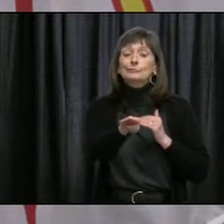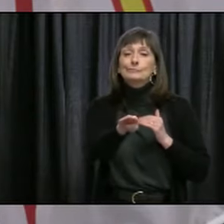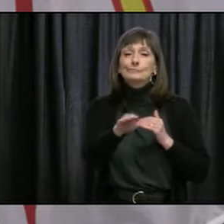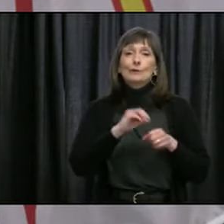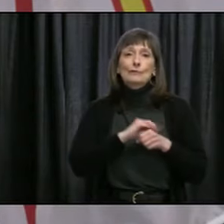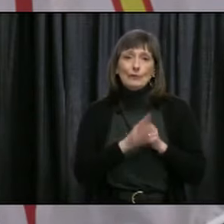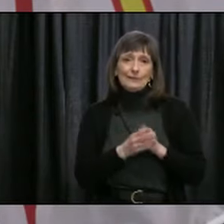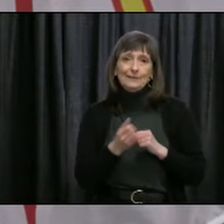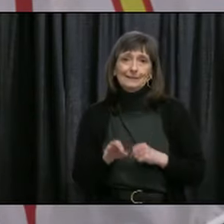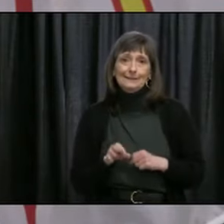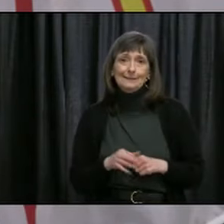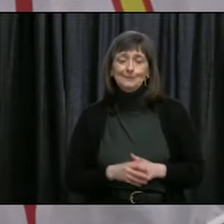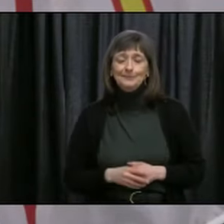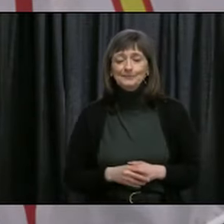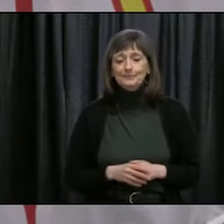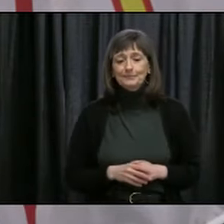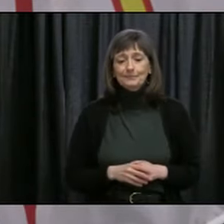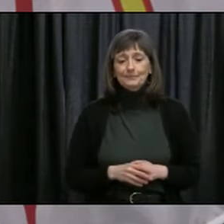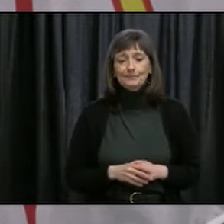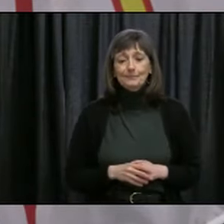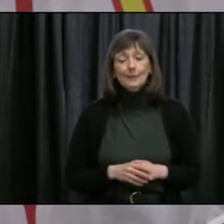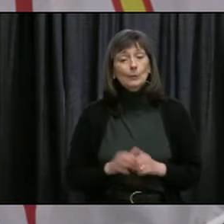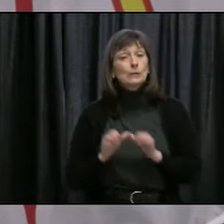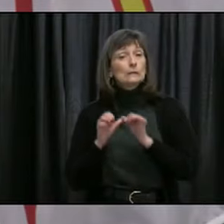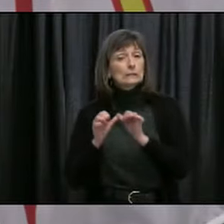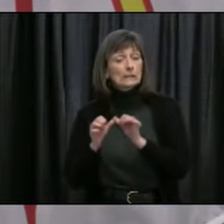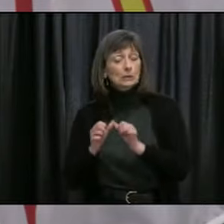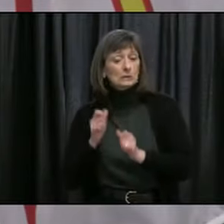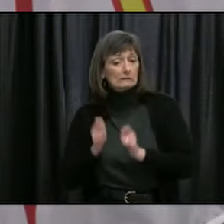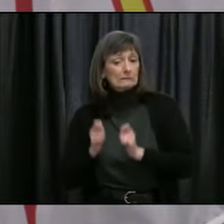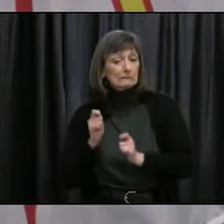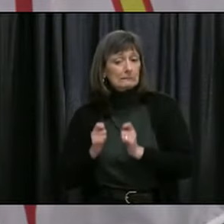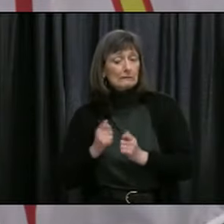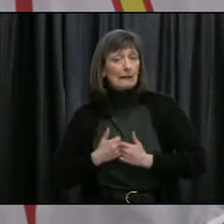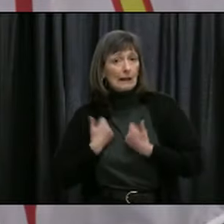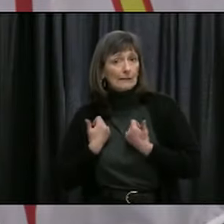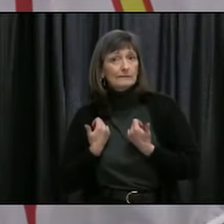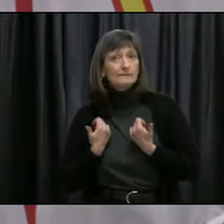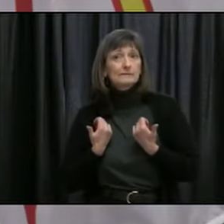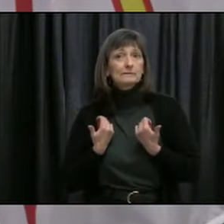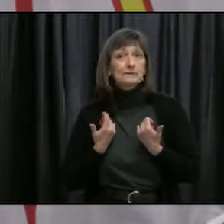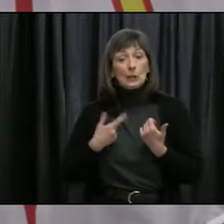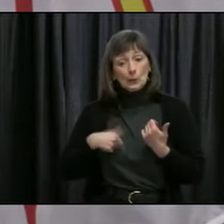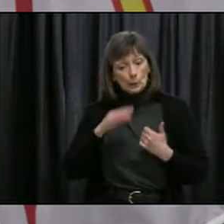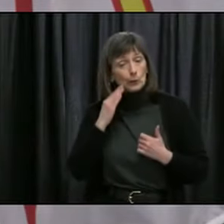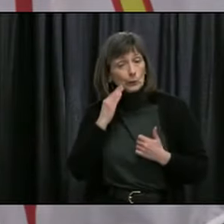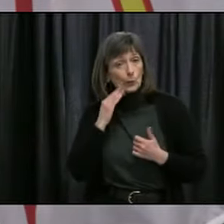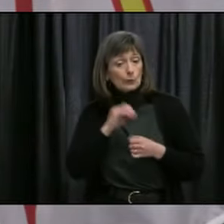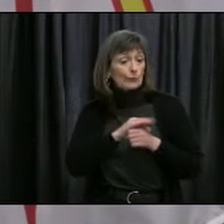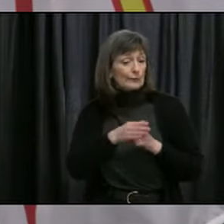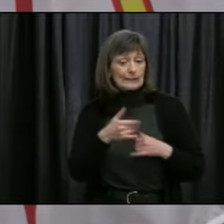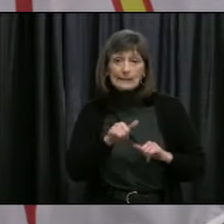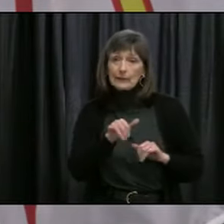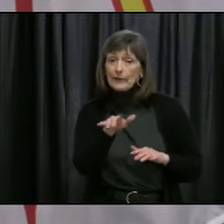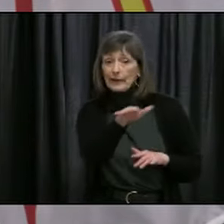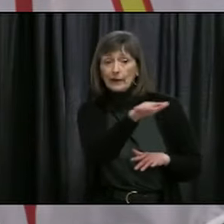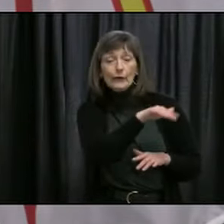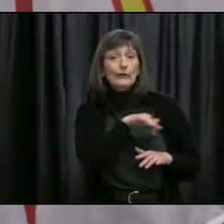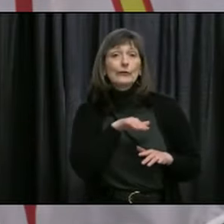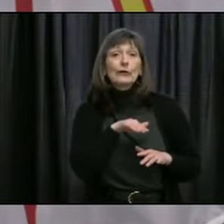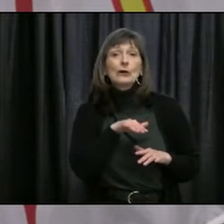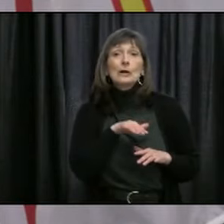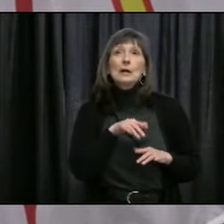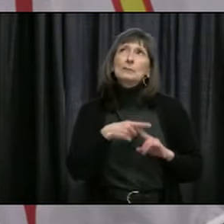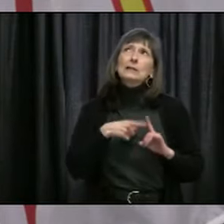As we continue to adapt to living with COVID-19, which is at our doorstep and in our communities, there is room for